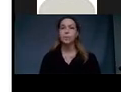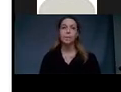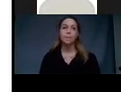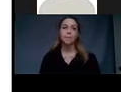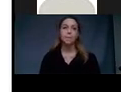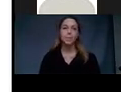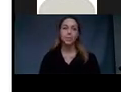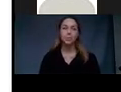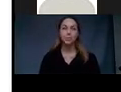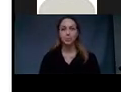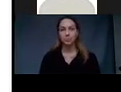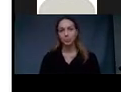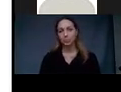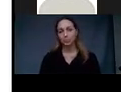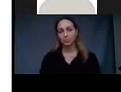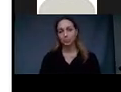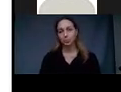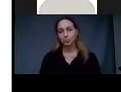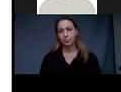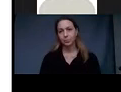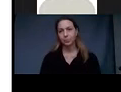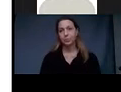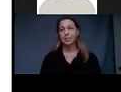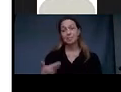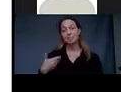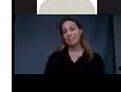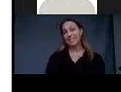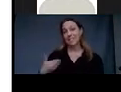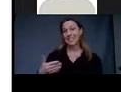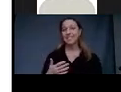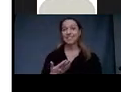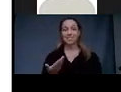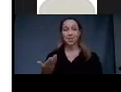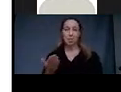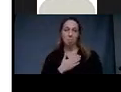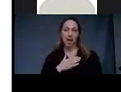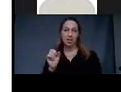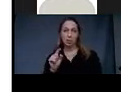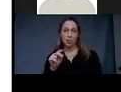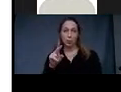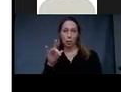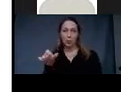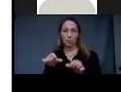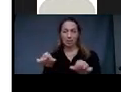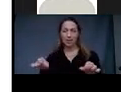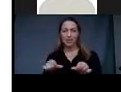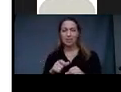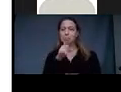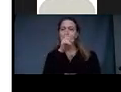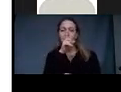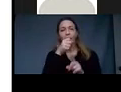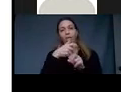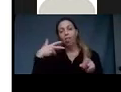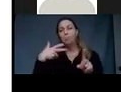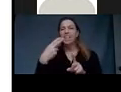All right. This is me in my studio. I don't need to say much about my history. Janie's really